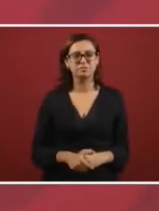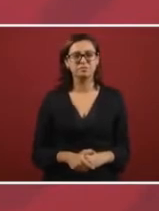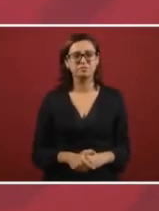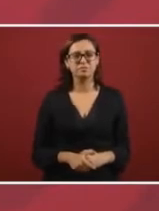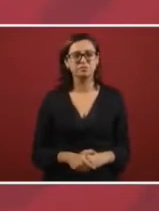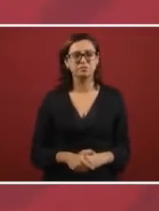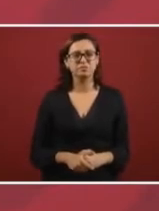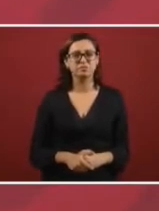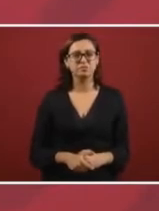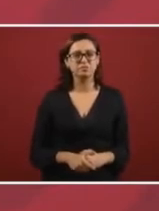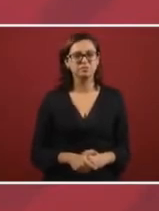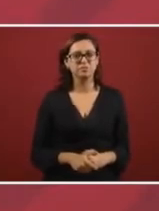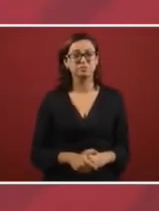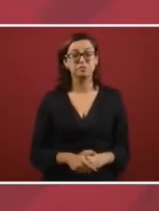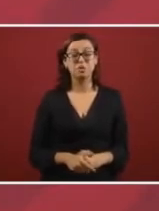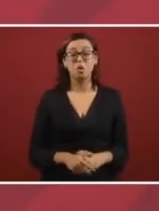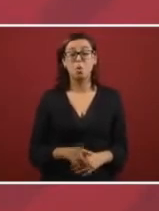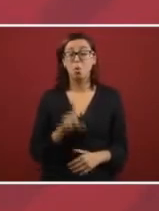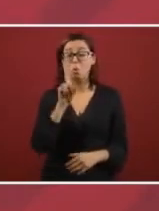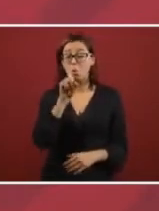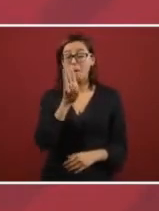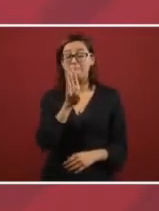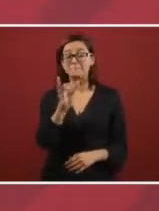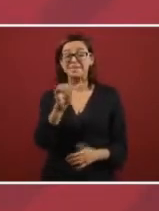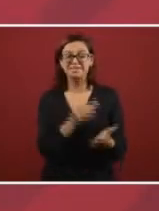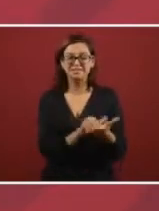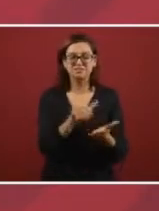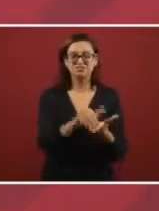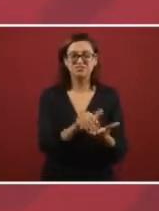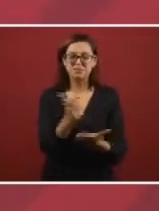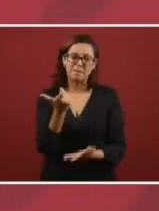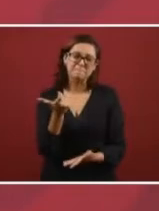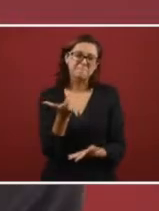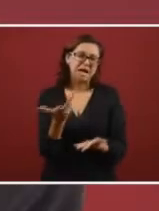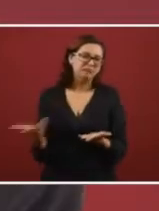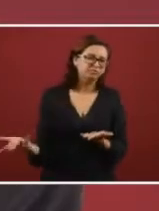It would mean about a billion pesos.